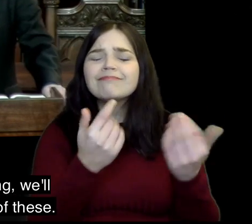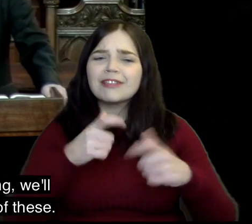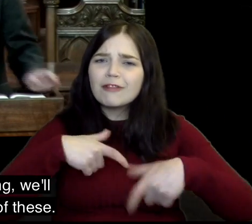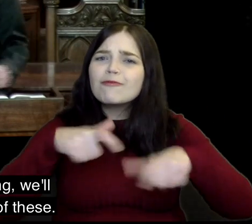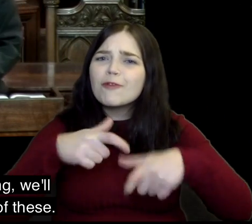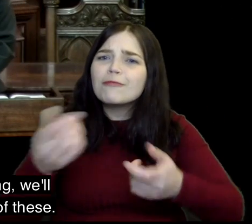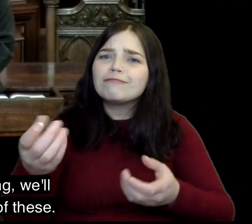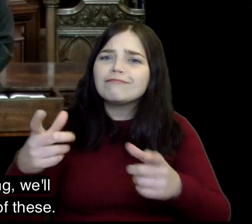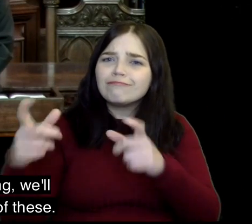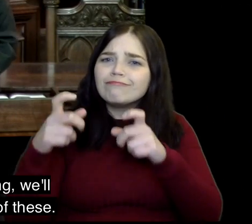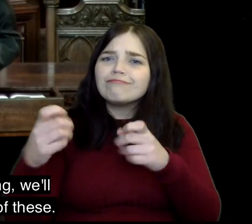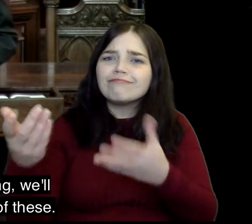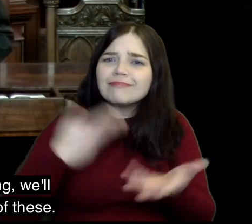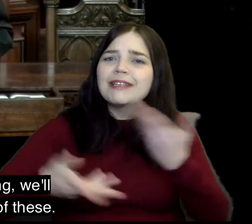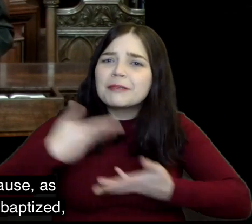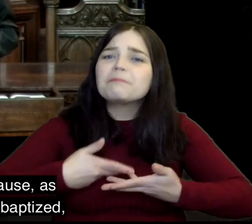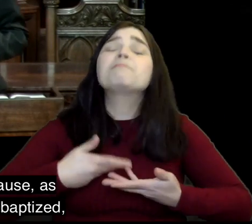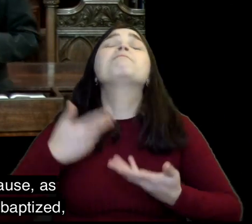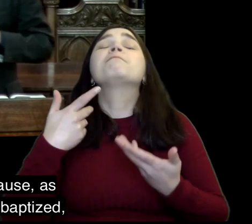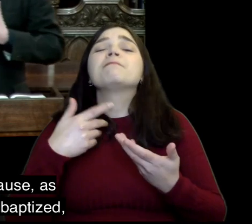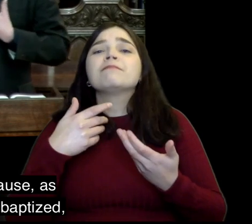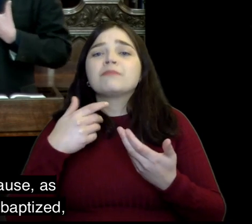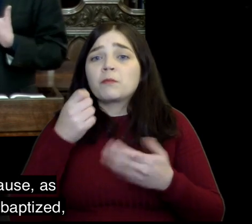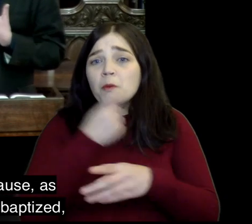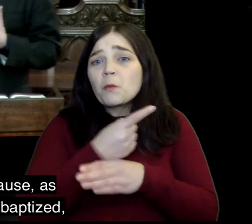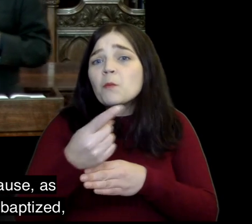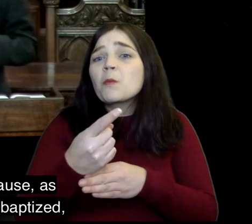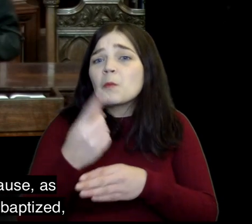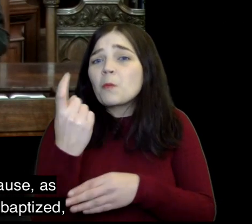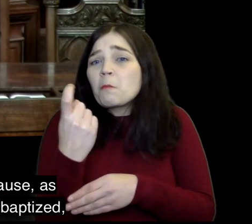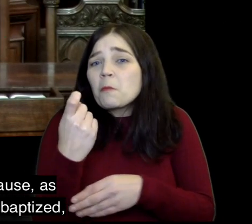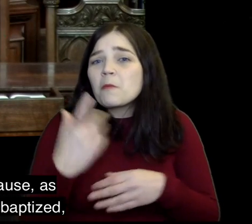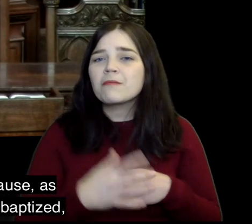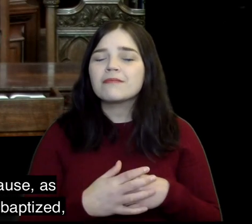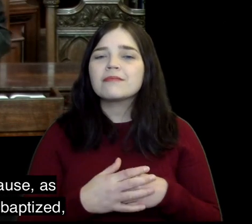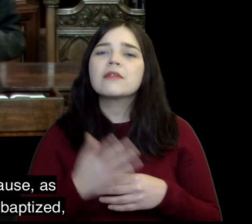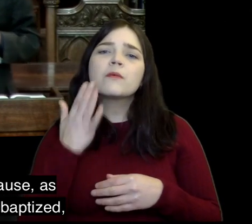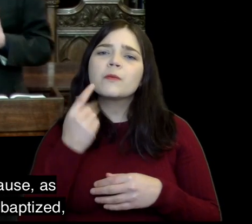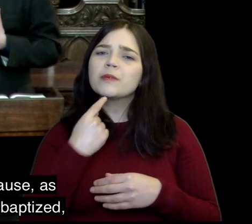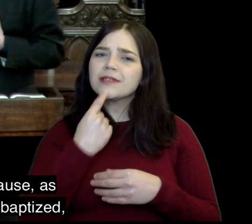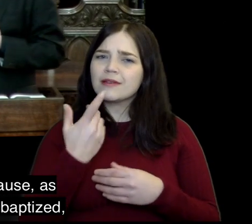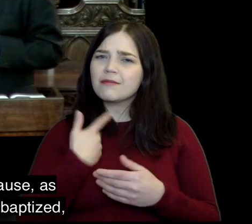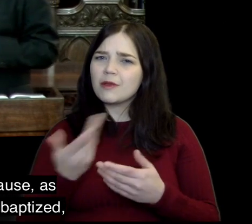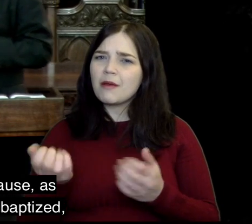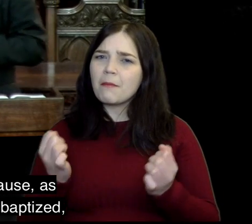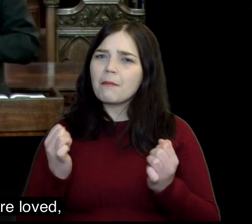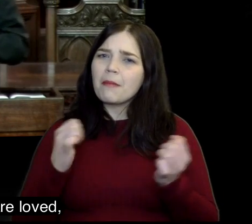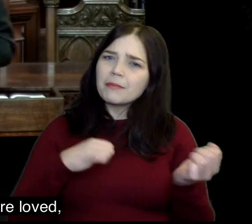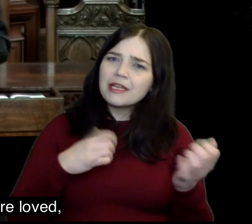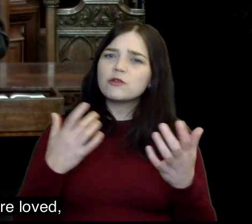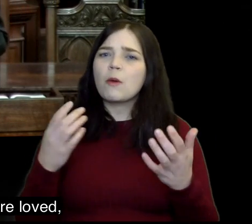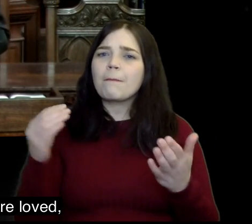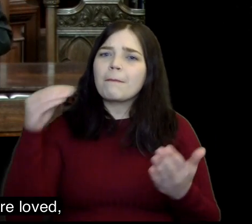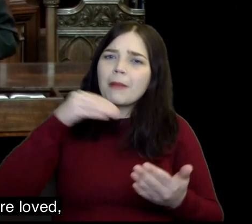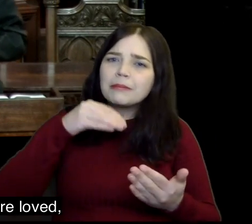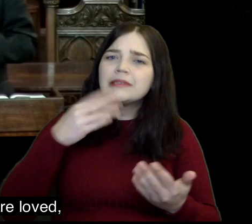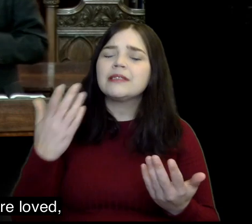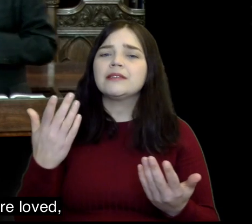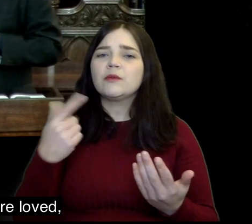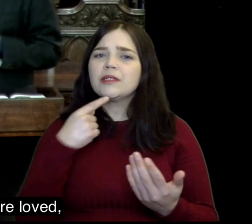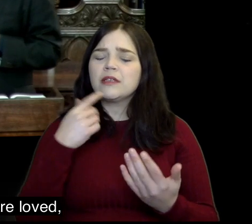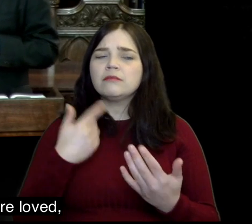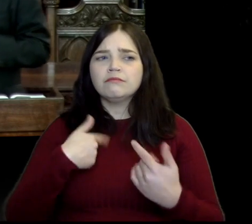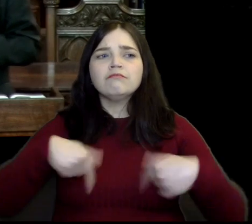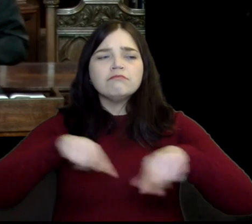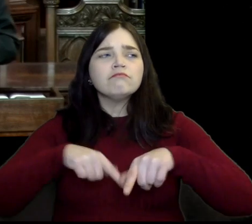another another week of these they're great because as we say that we are baptized we affirm that